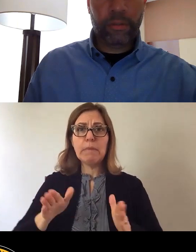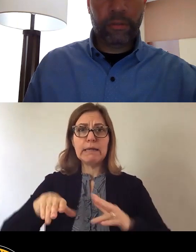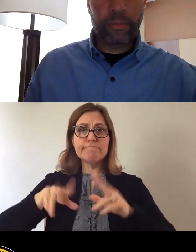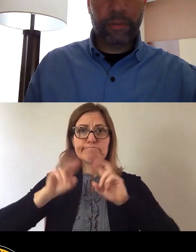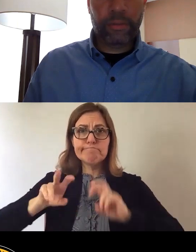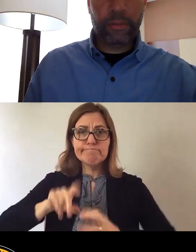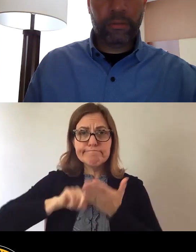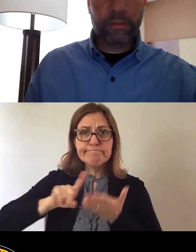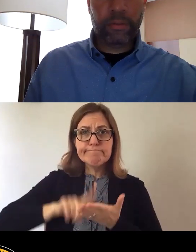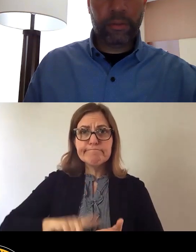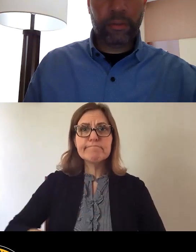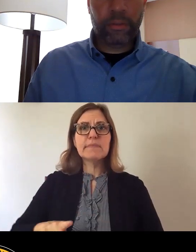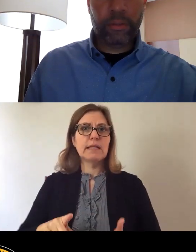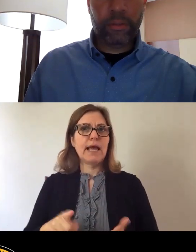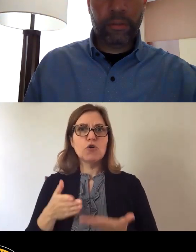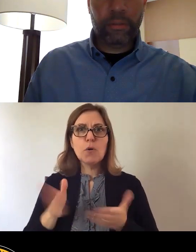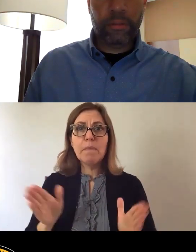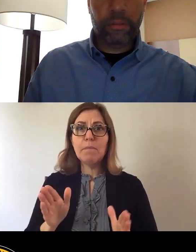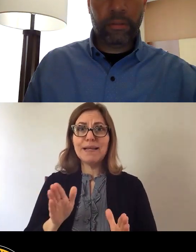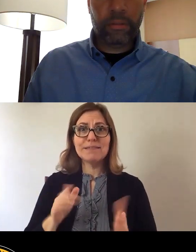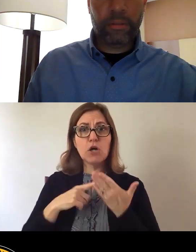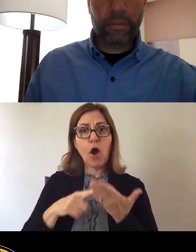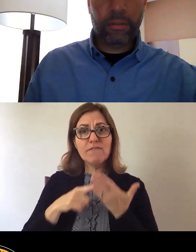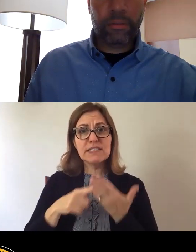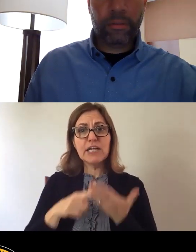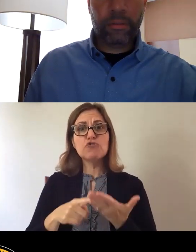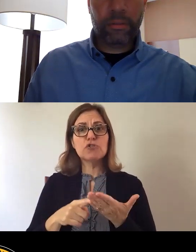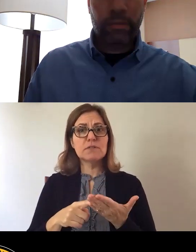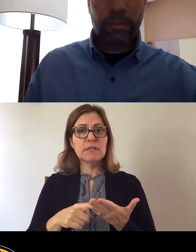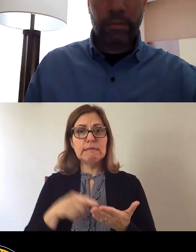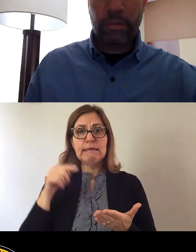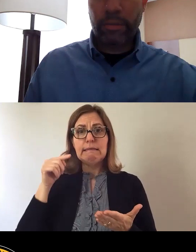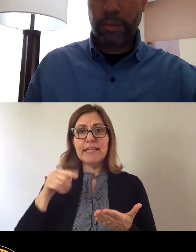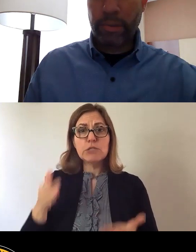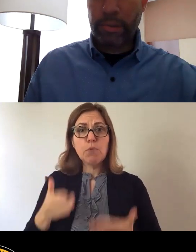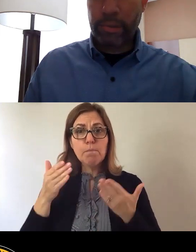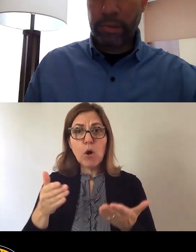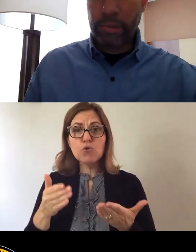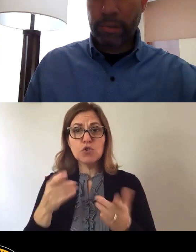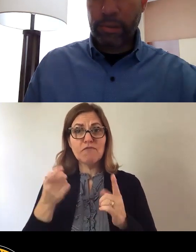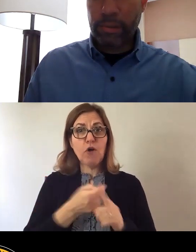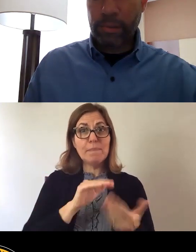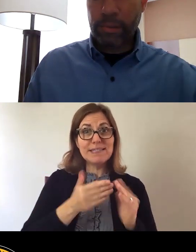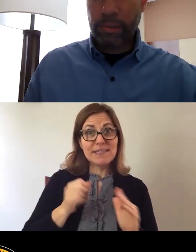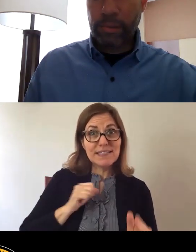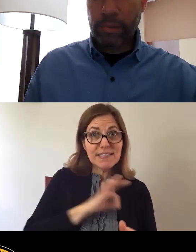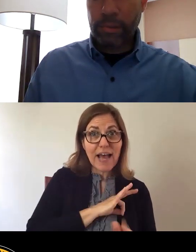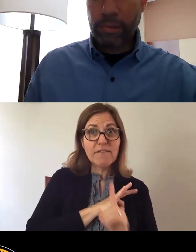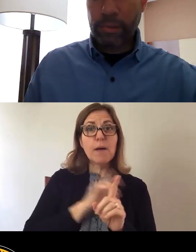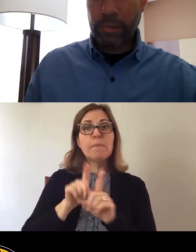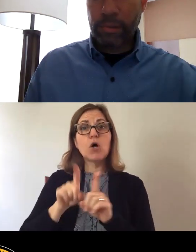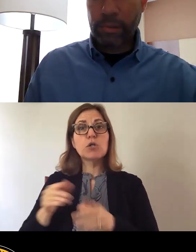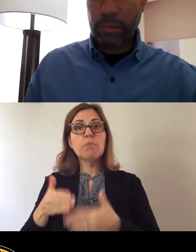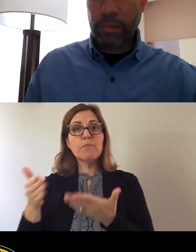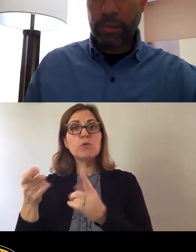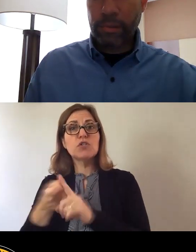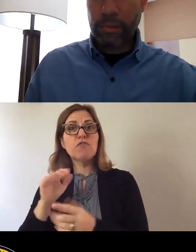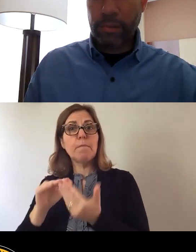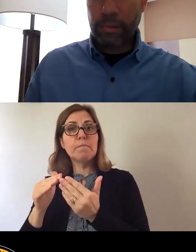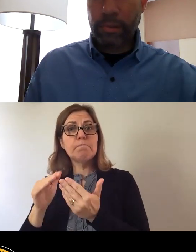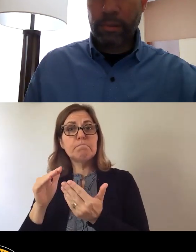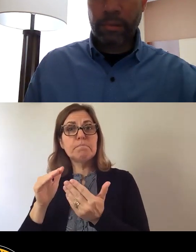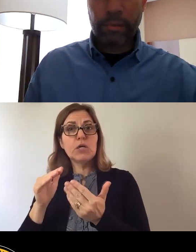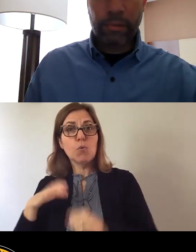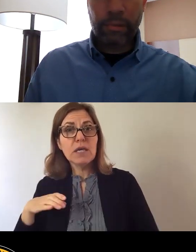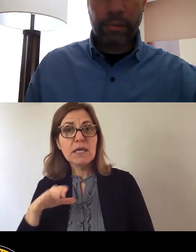on all of the proposals put forward, those put forward by city staff, as well as those put forward by community members and others.